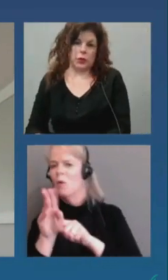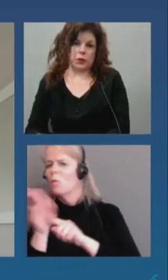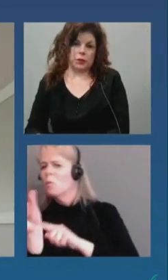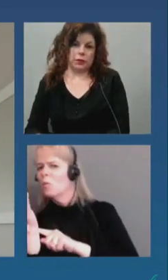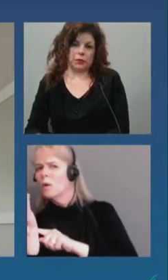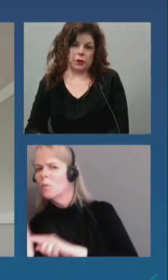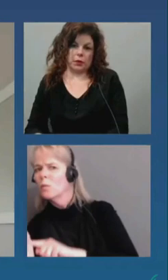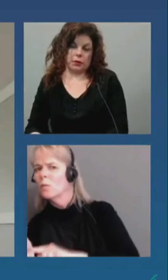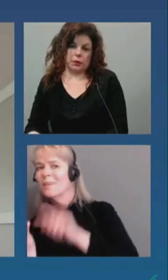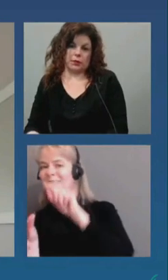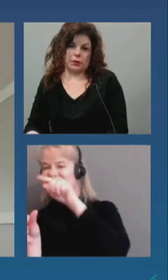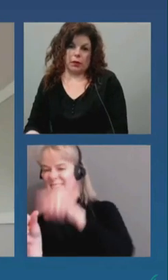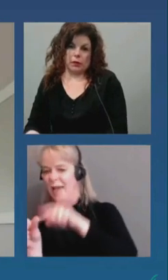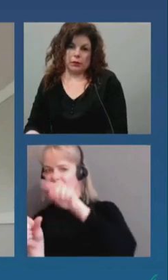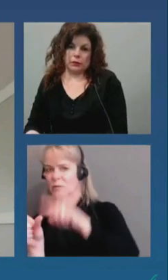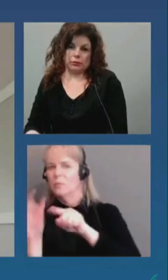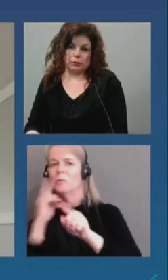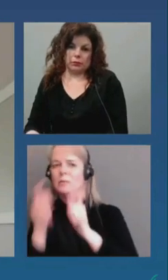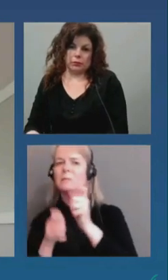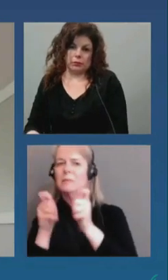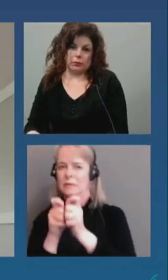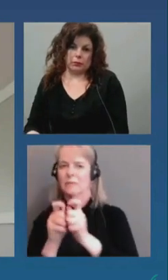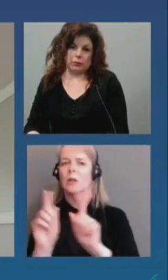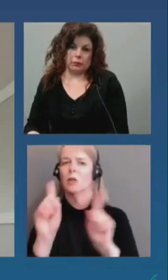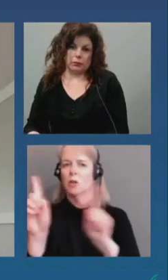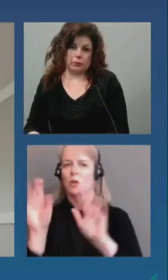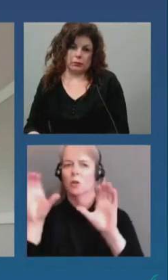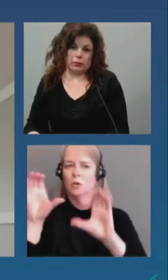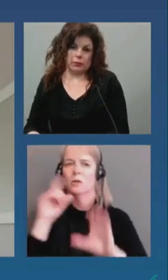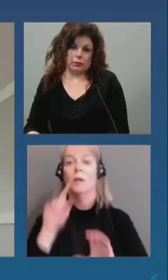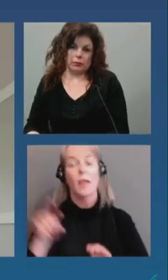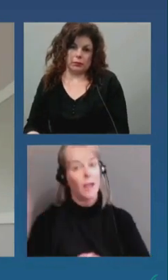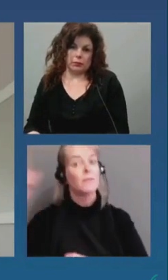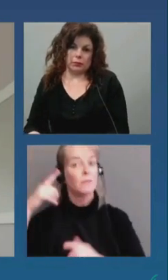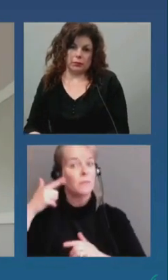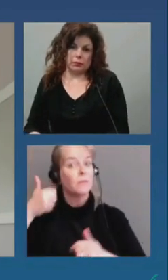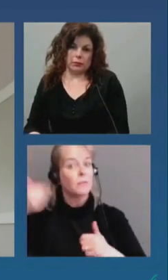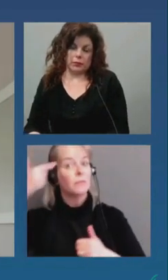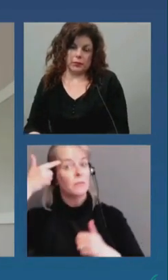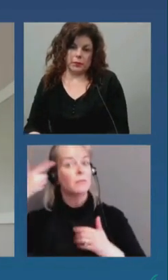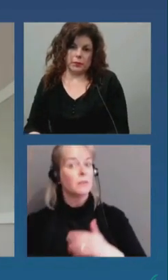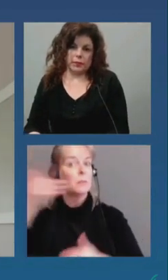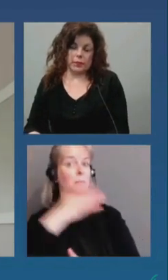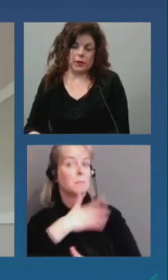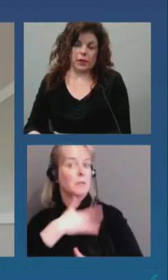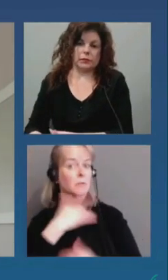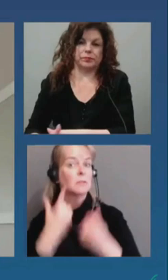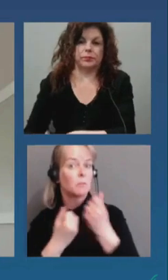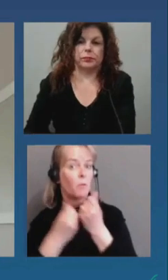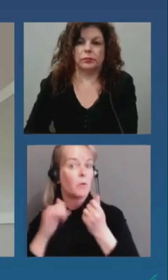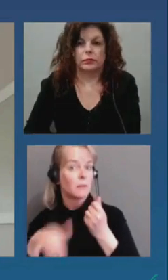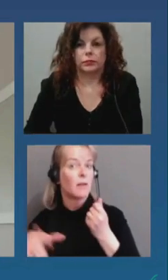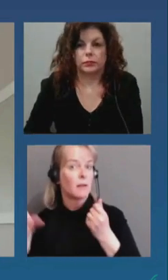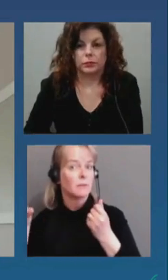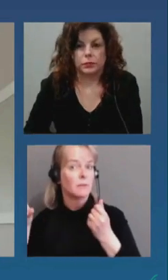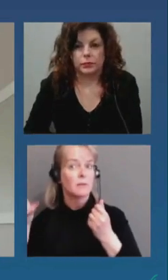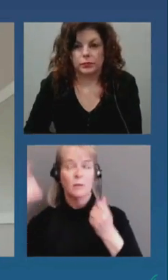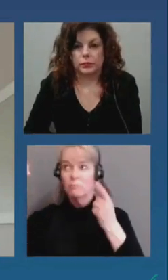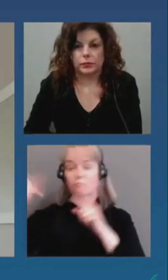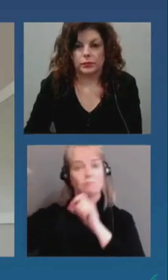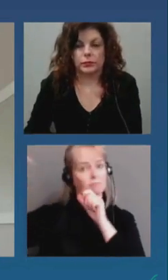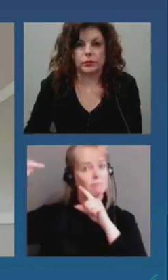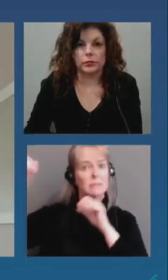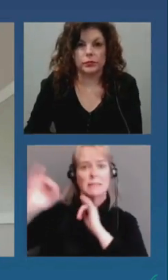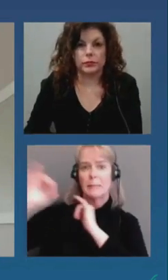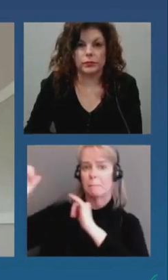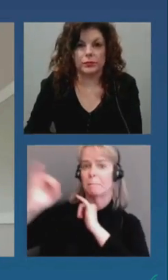And that's because there's... Which the ministry is supporting. So, you know, in terms of we're on the same page with the ministry in terms of